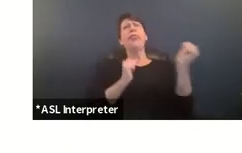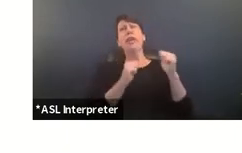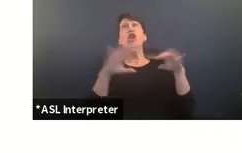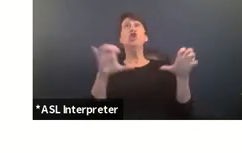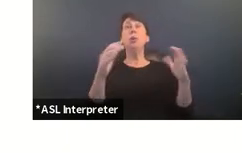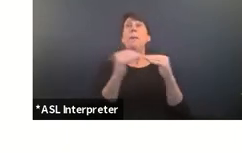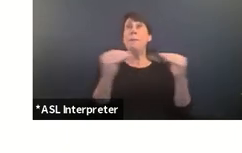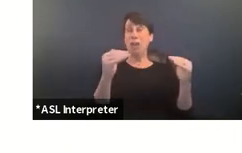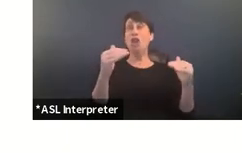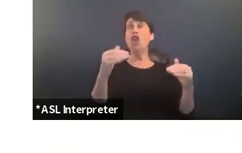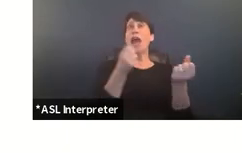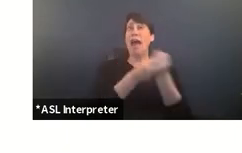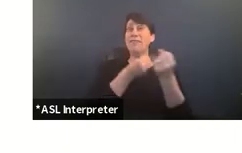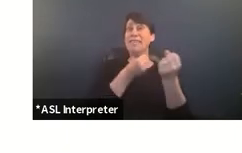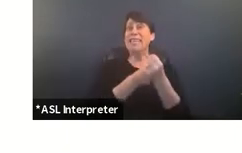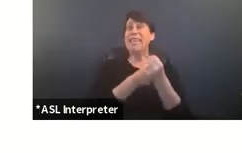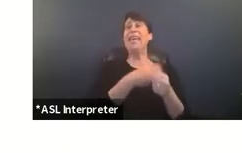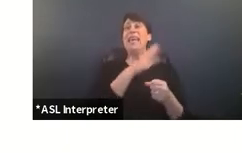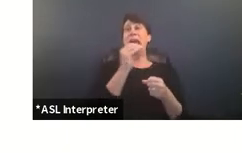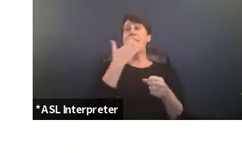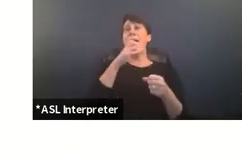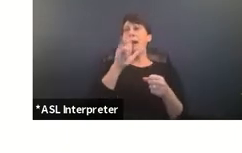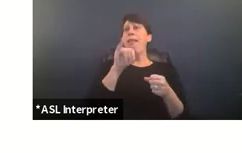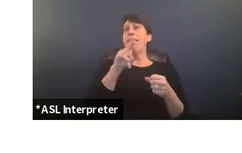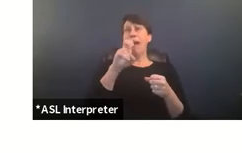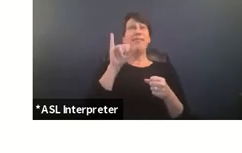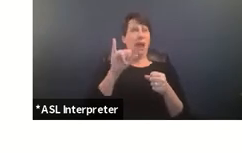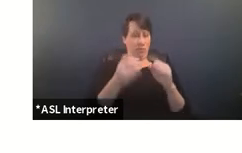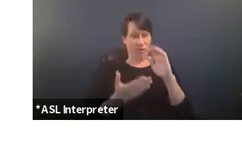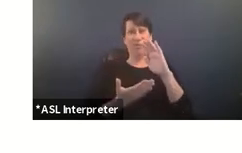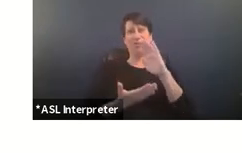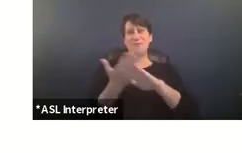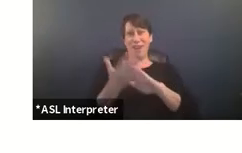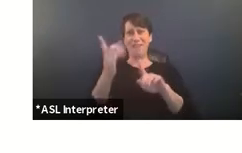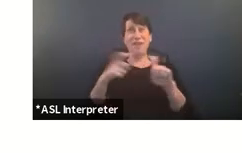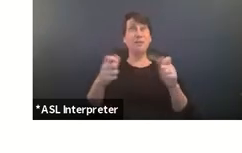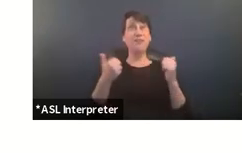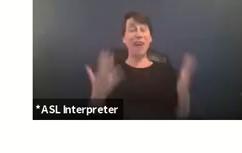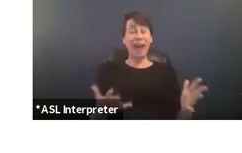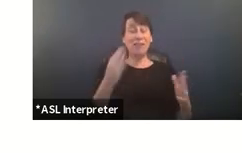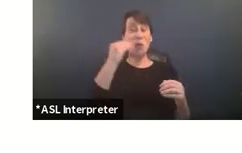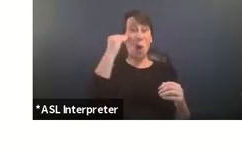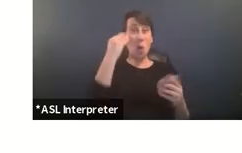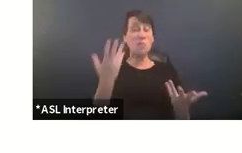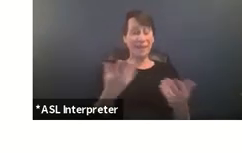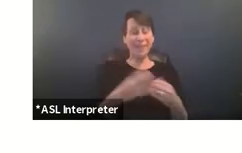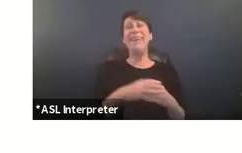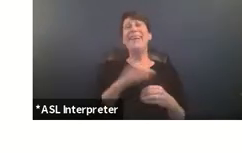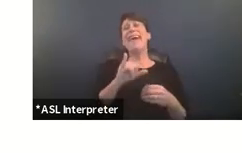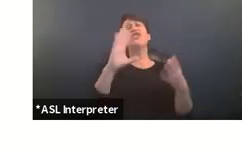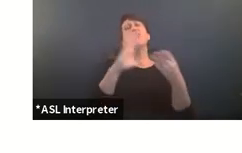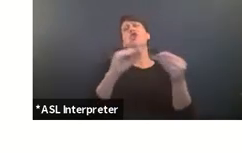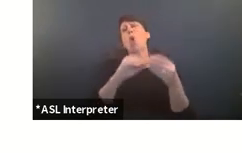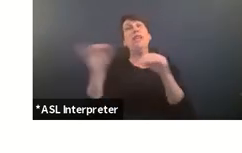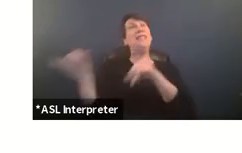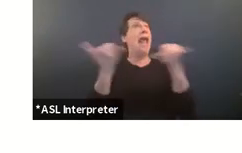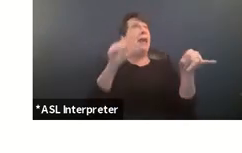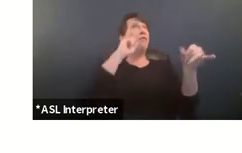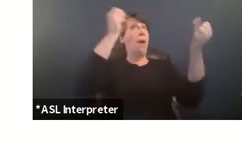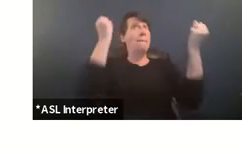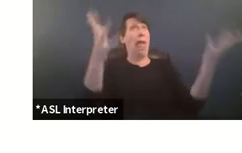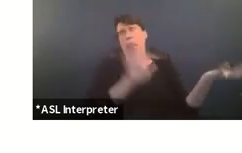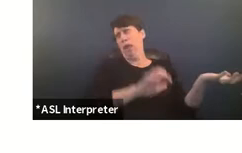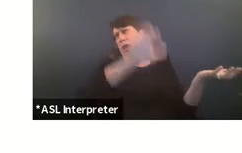advocacy um and a hotline that was run out of a survivors home right that's probably the story of many of